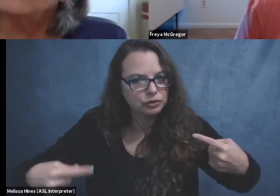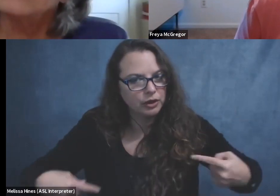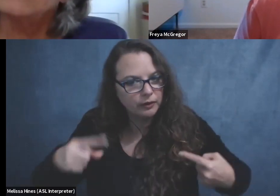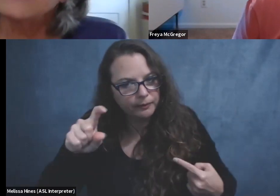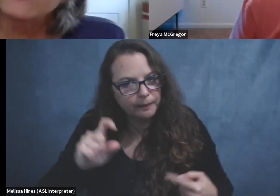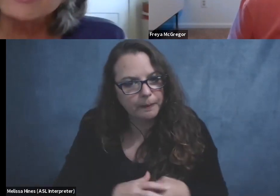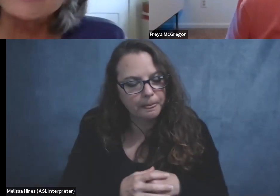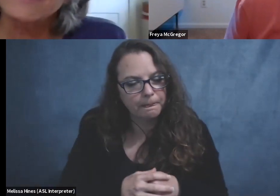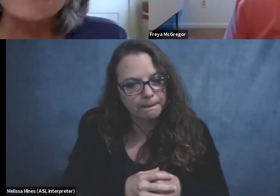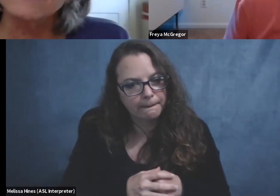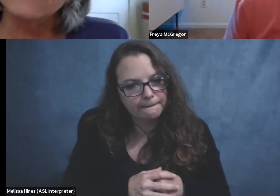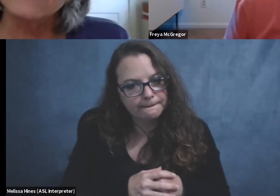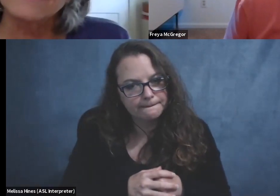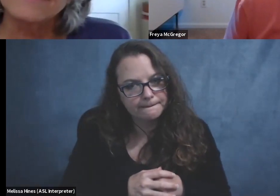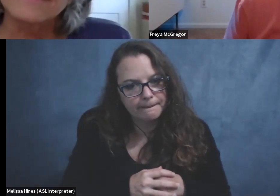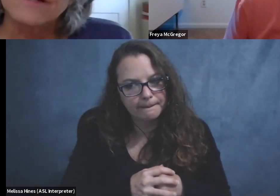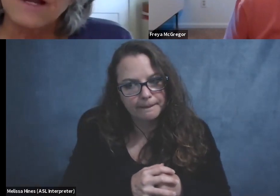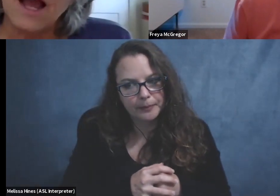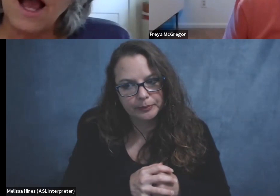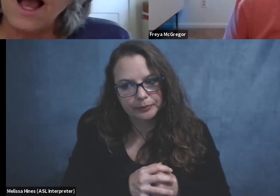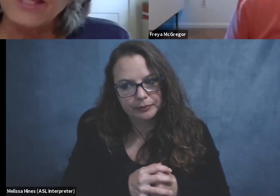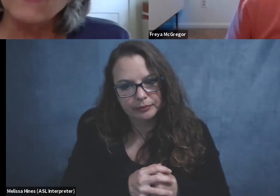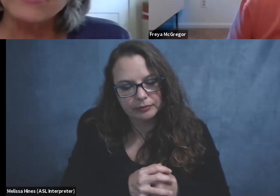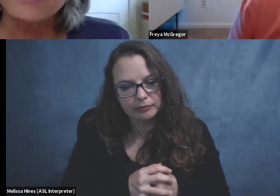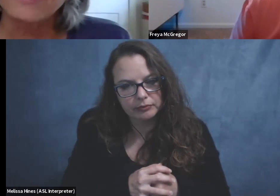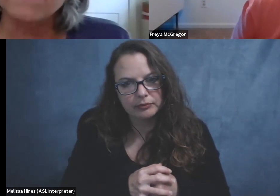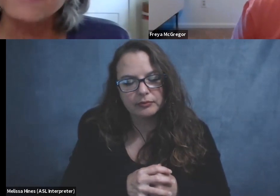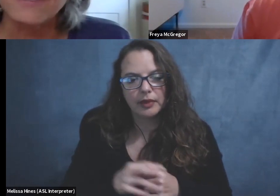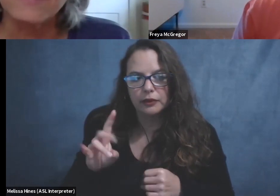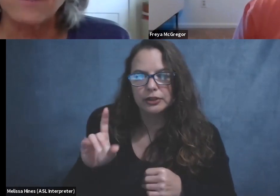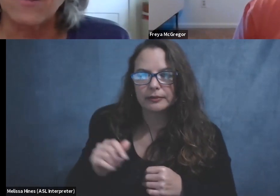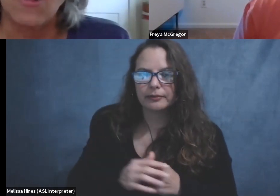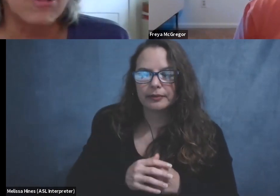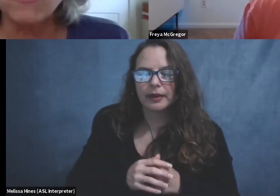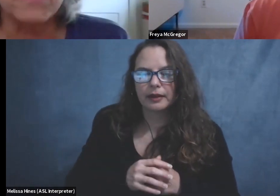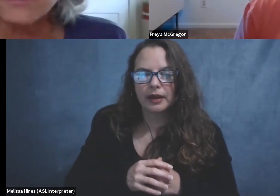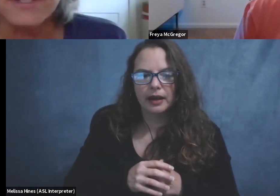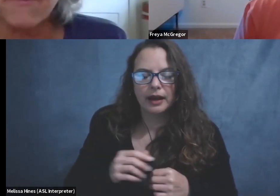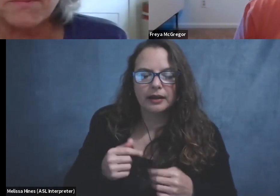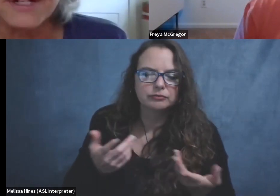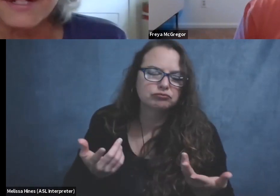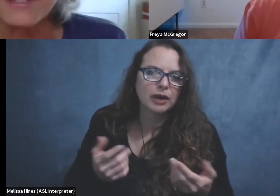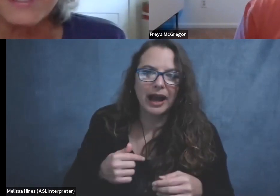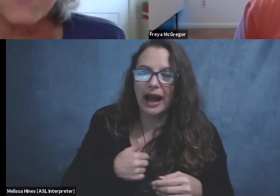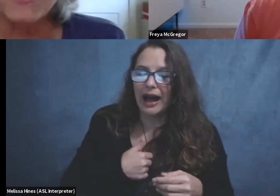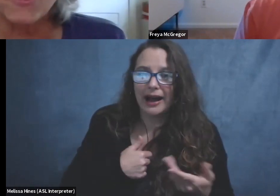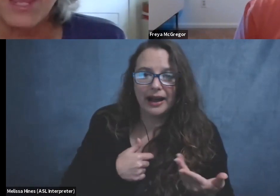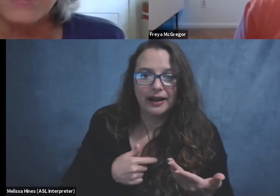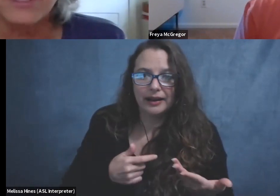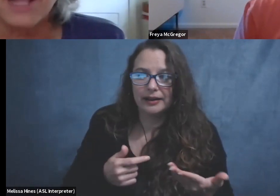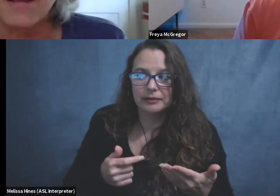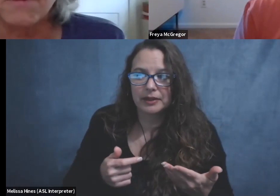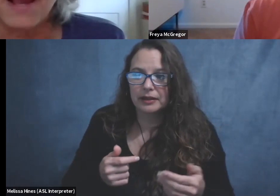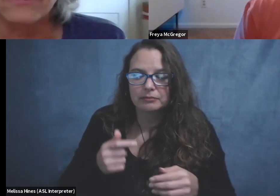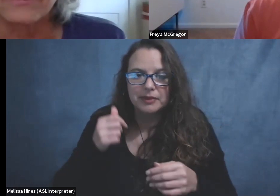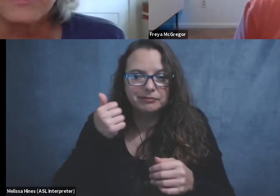Um, just that I usually end up seeing all the birds that everybody sees, even though